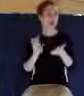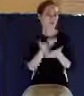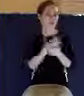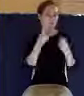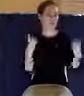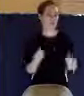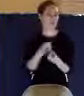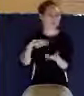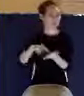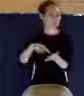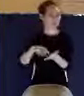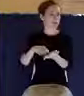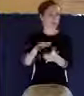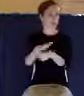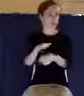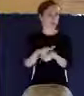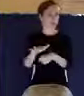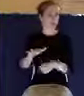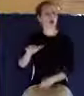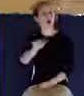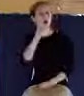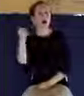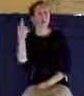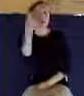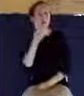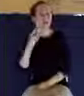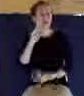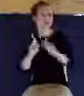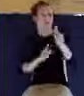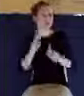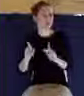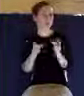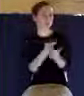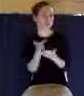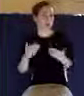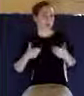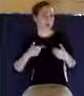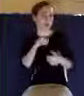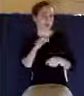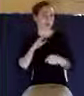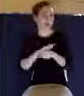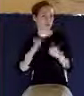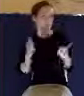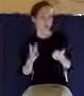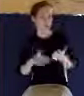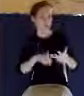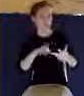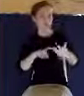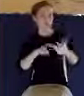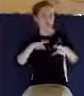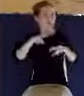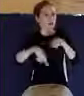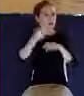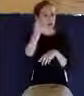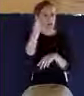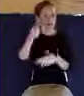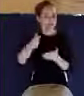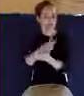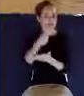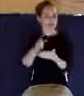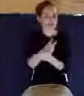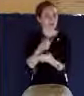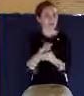reason why people fail to have assurances, they fail to comprehend the gospel and the plan of salvation. They fail to